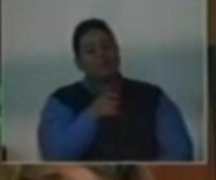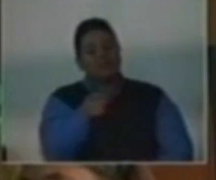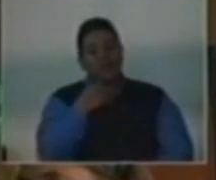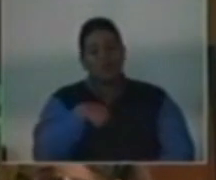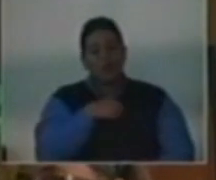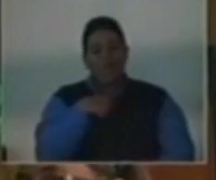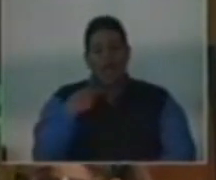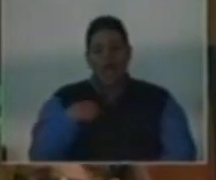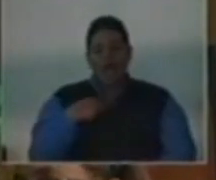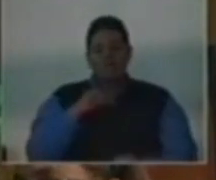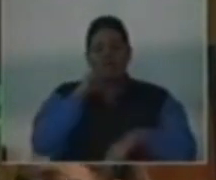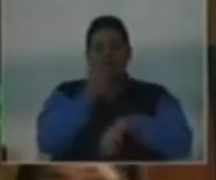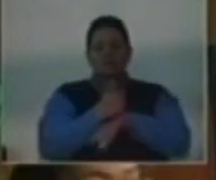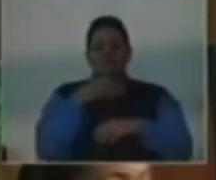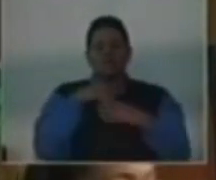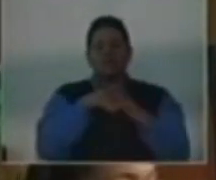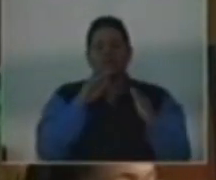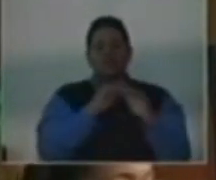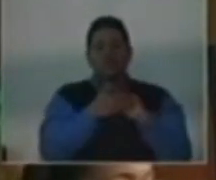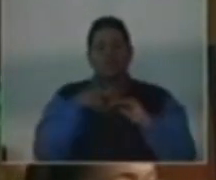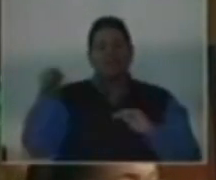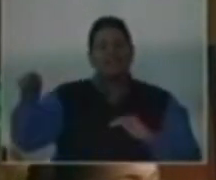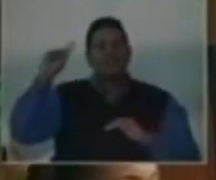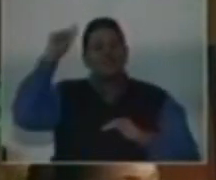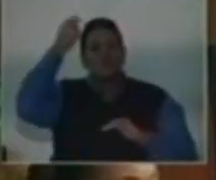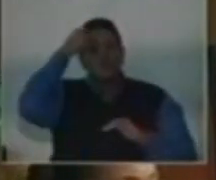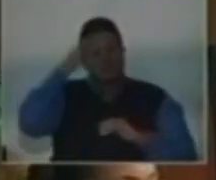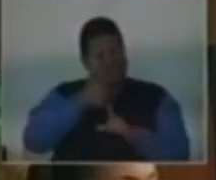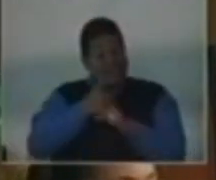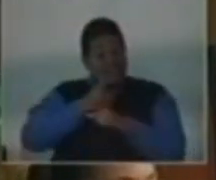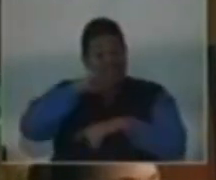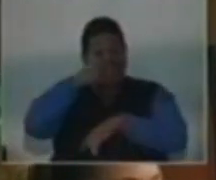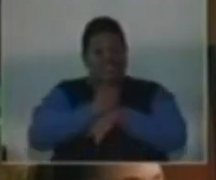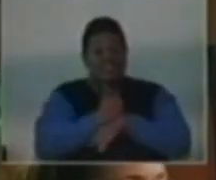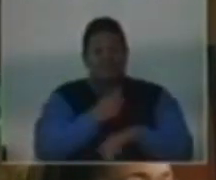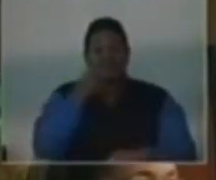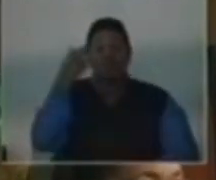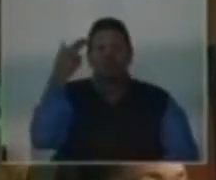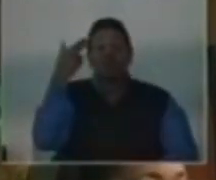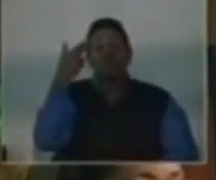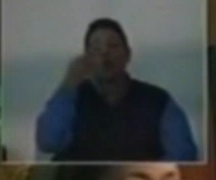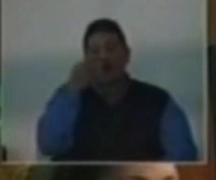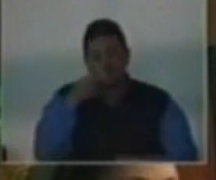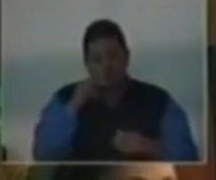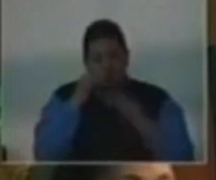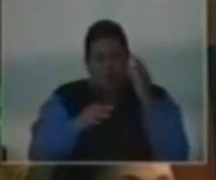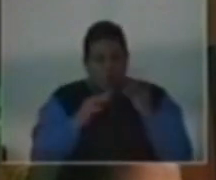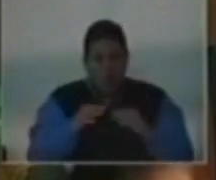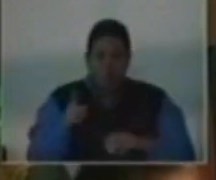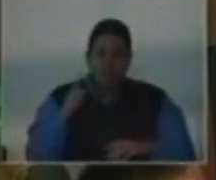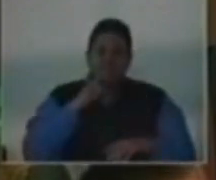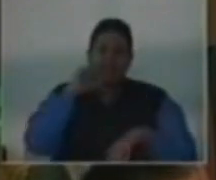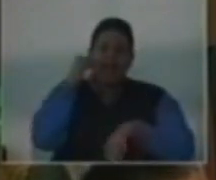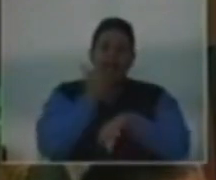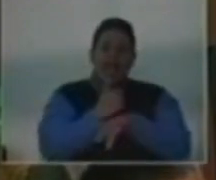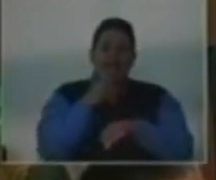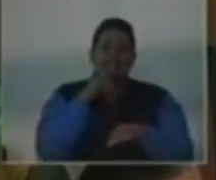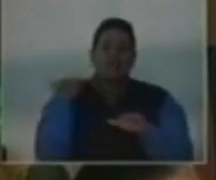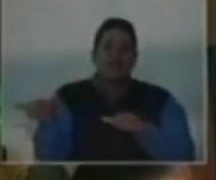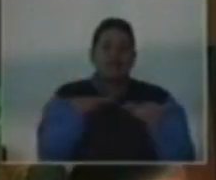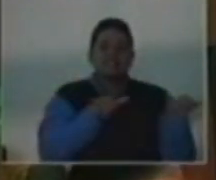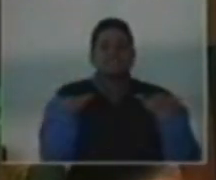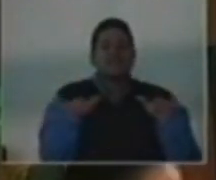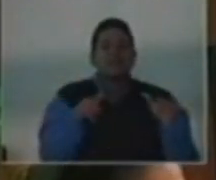precedence in Jamaica. This government established the gun court, established it on similar